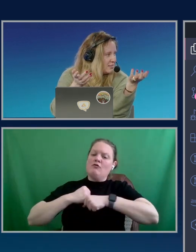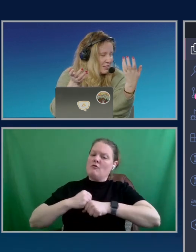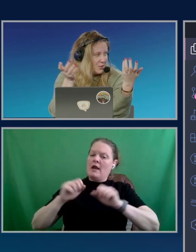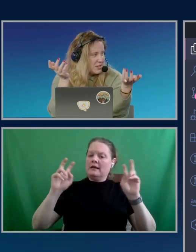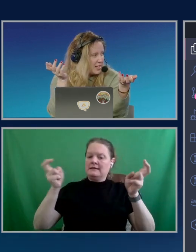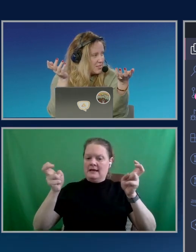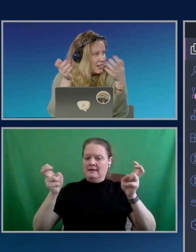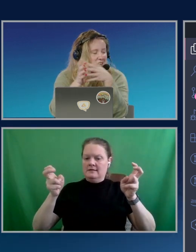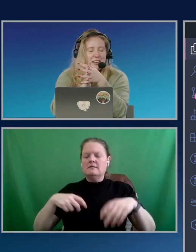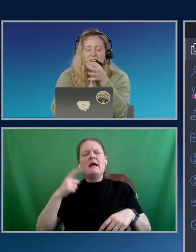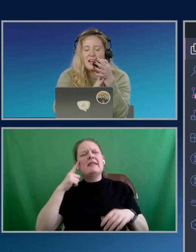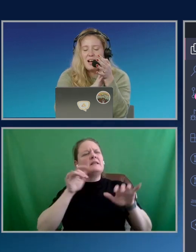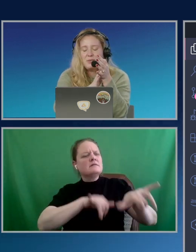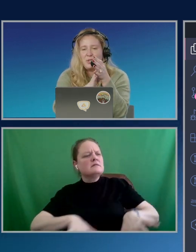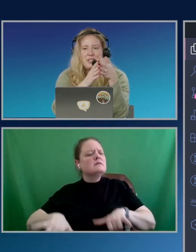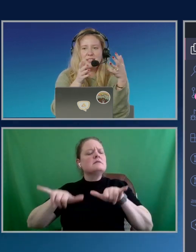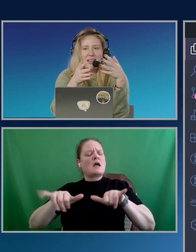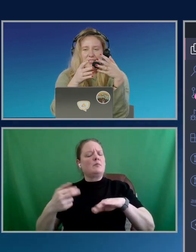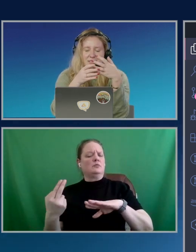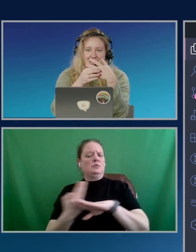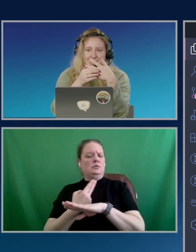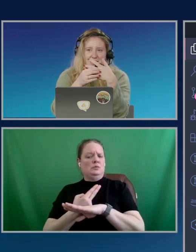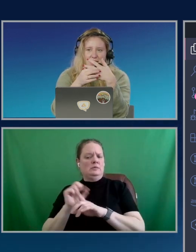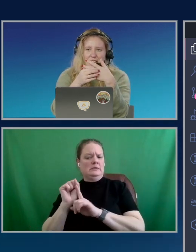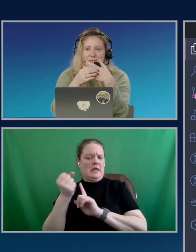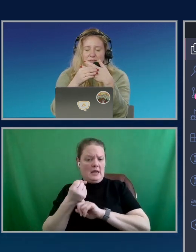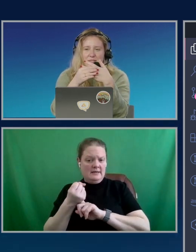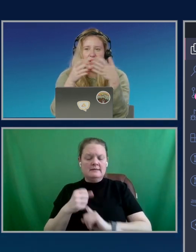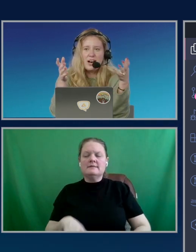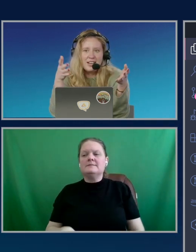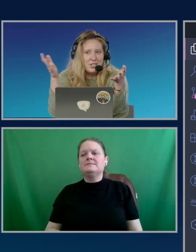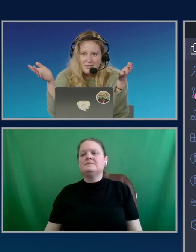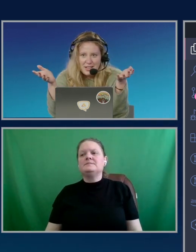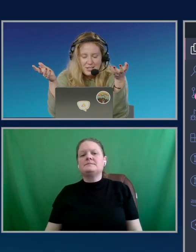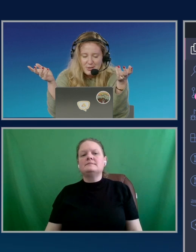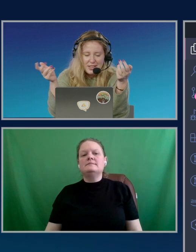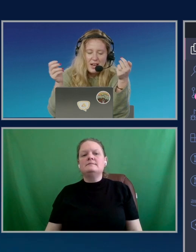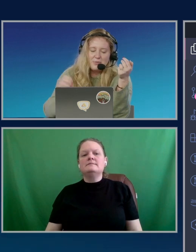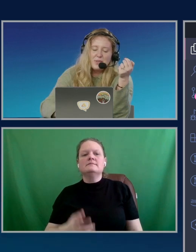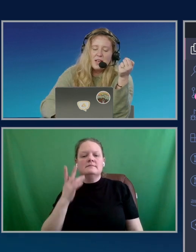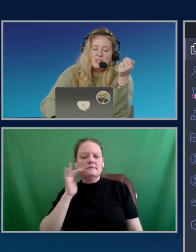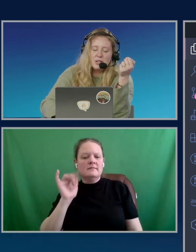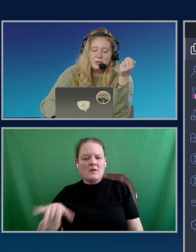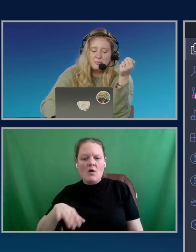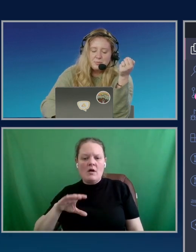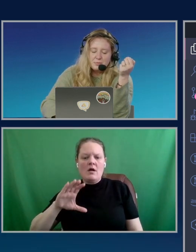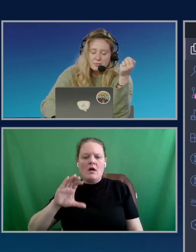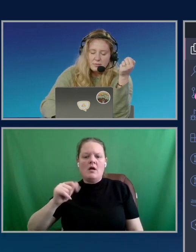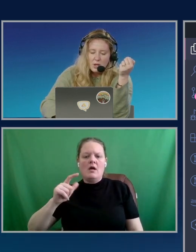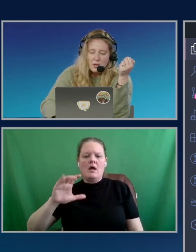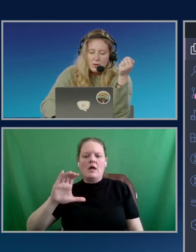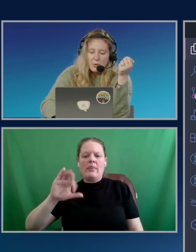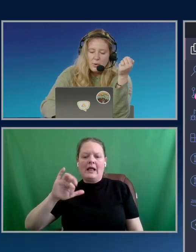common use case, right? Yeah. You see like the clod interface doing that. So